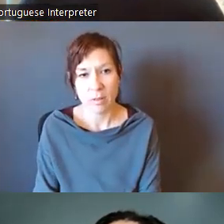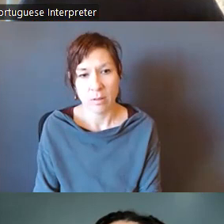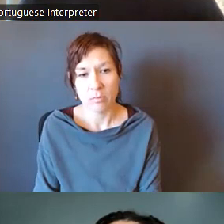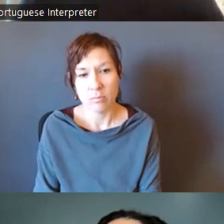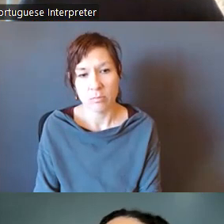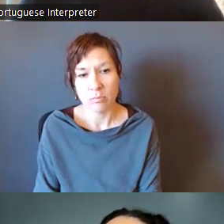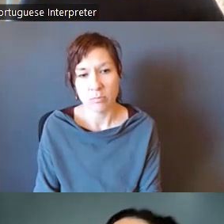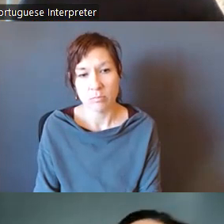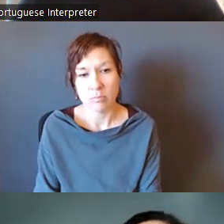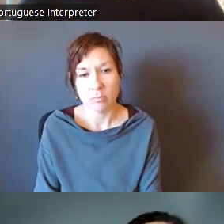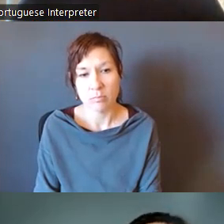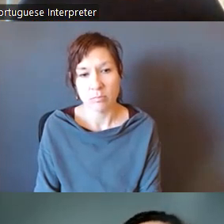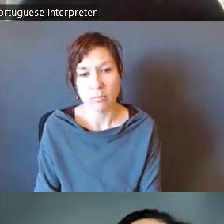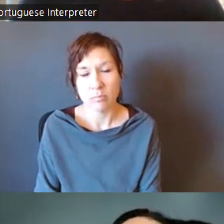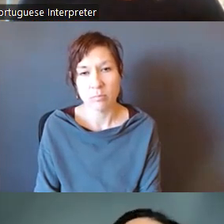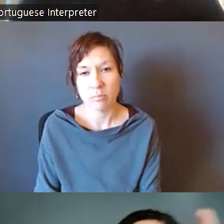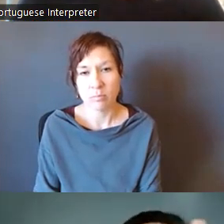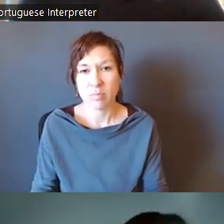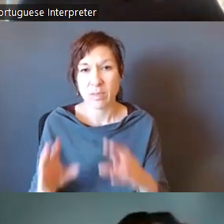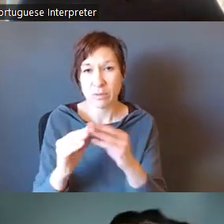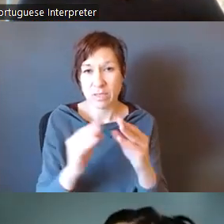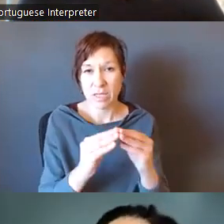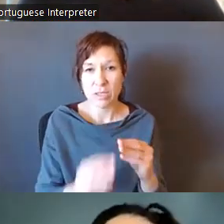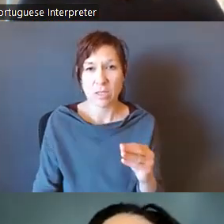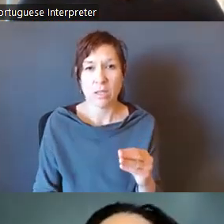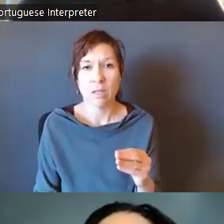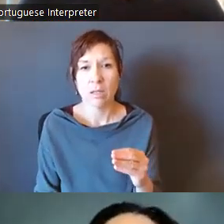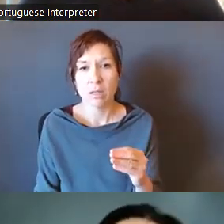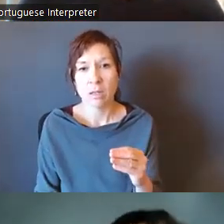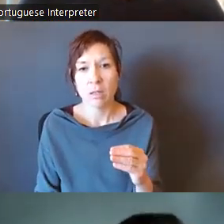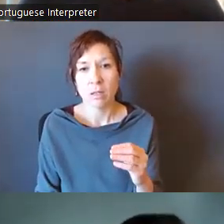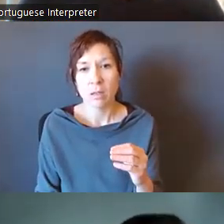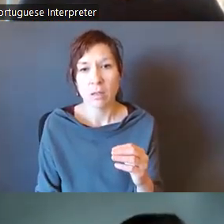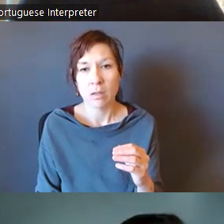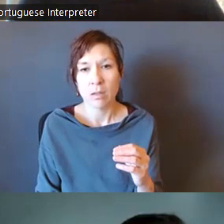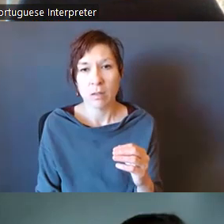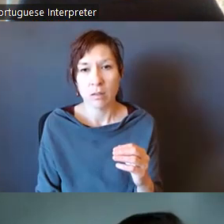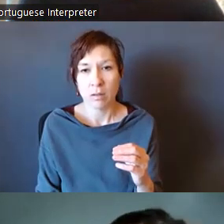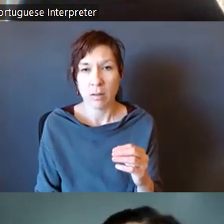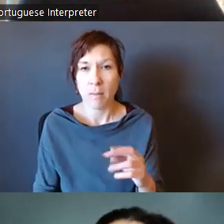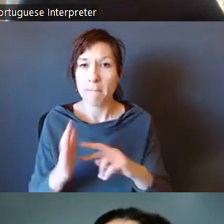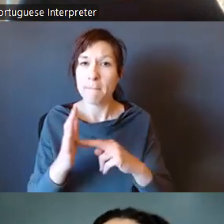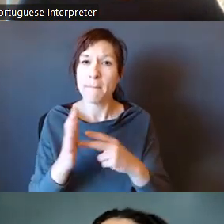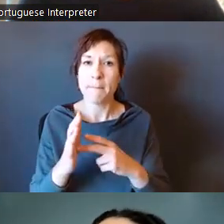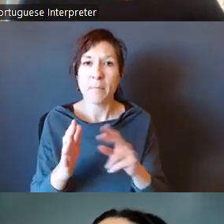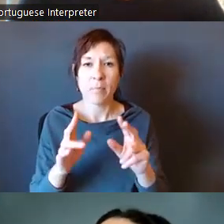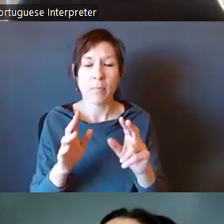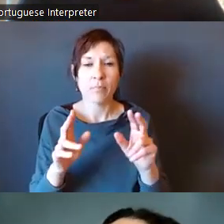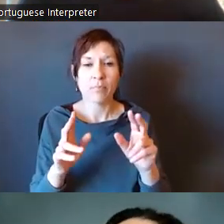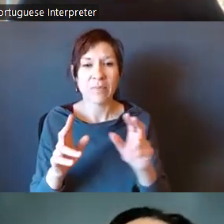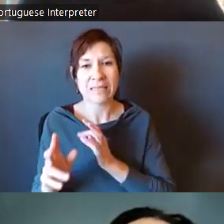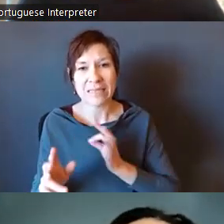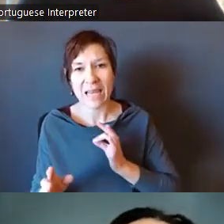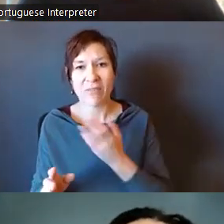the sessions allowed folks, the staff at the agencies to become aware of what some of the